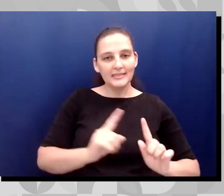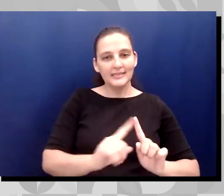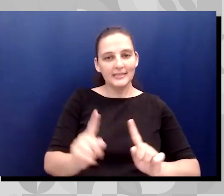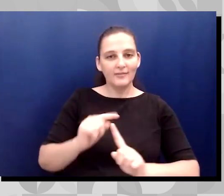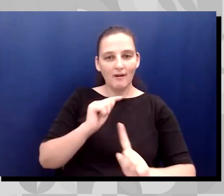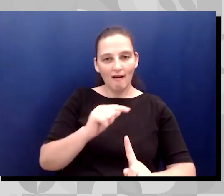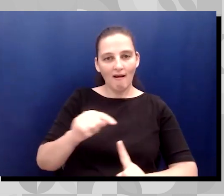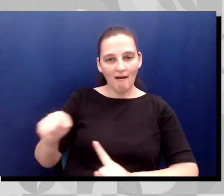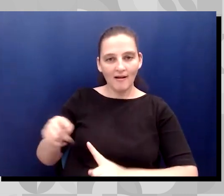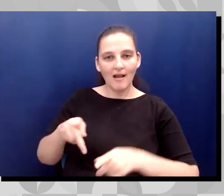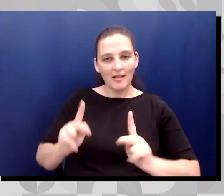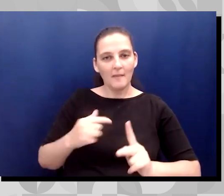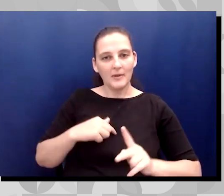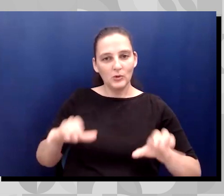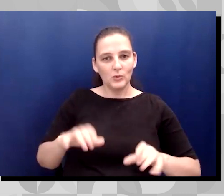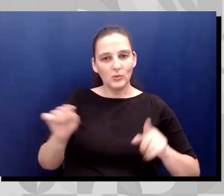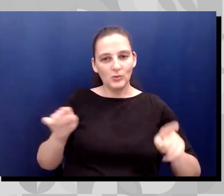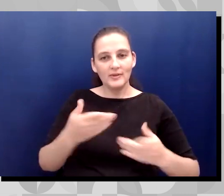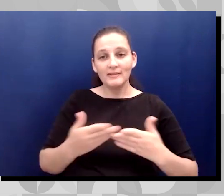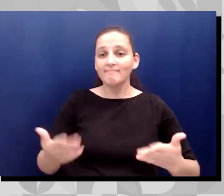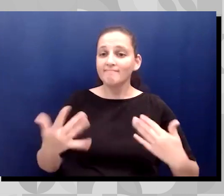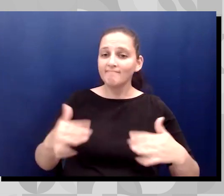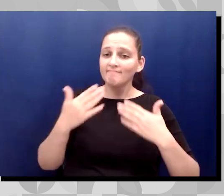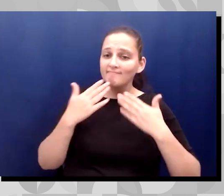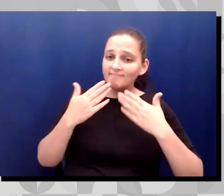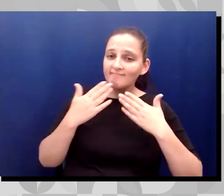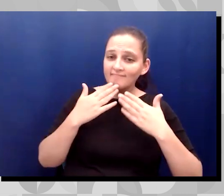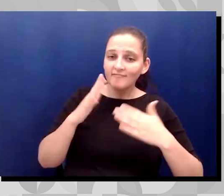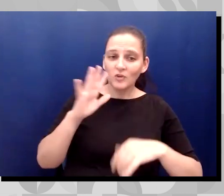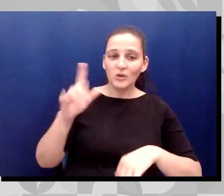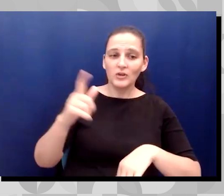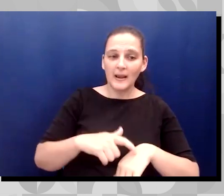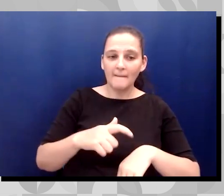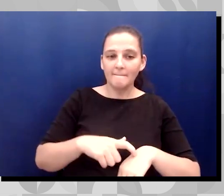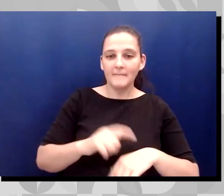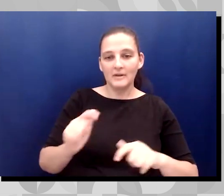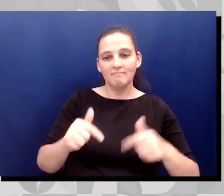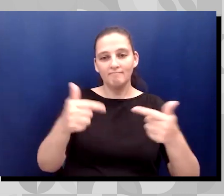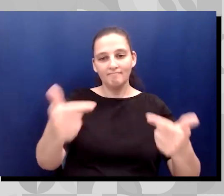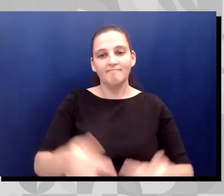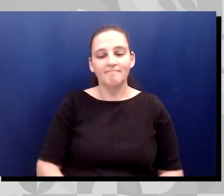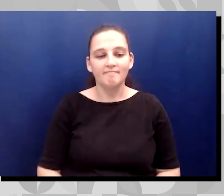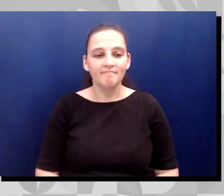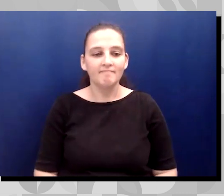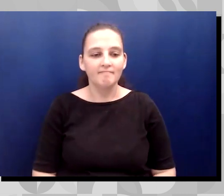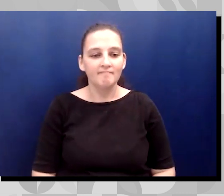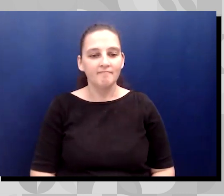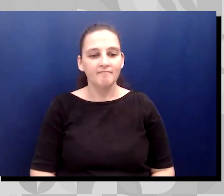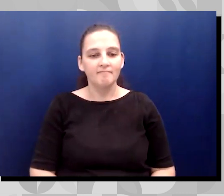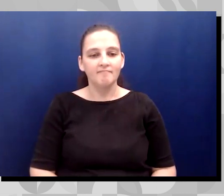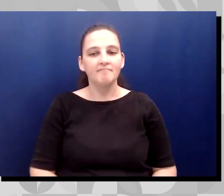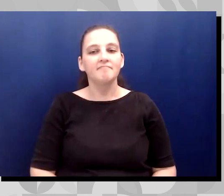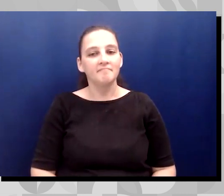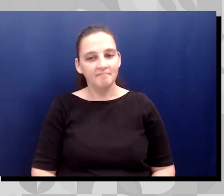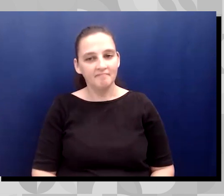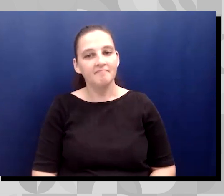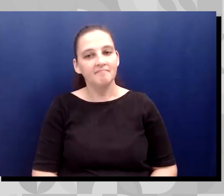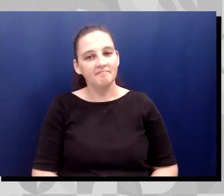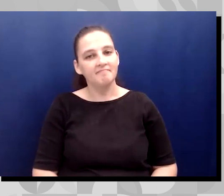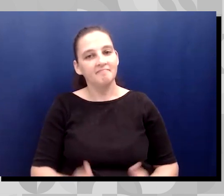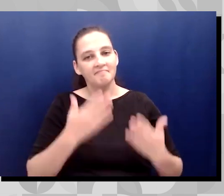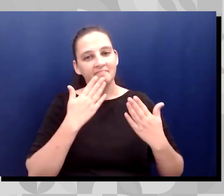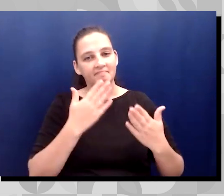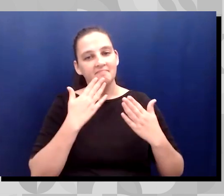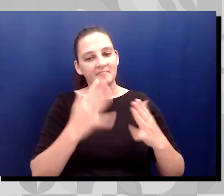just want to say thank you for the time. And I turn it back over. Right. Thank you so much, brother. And thank you for